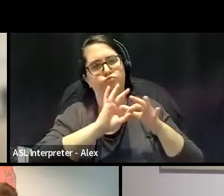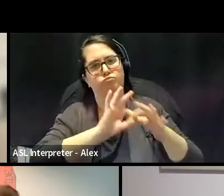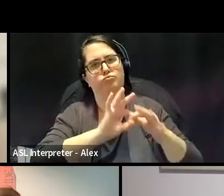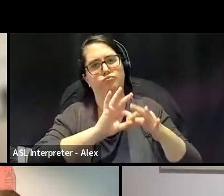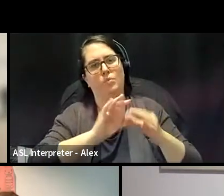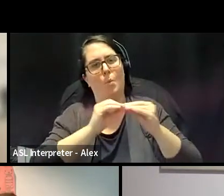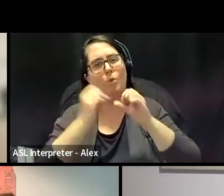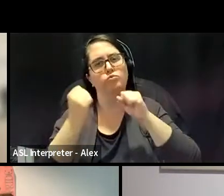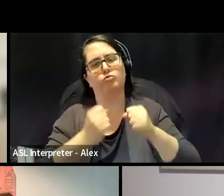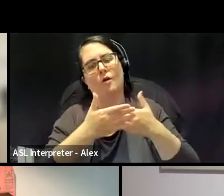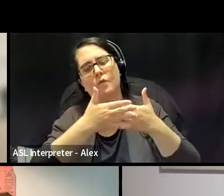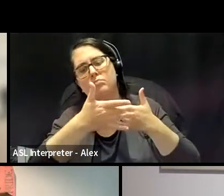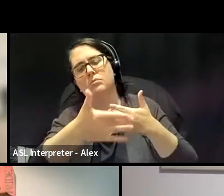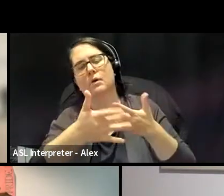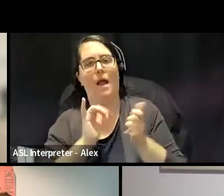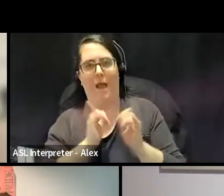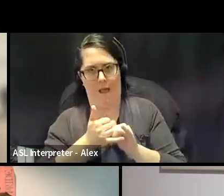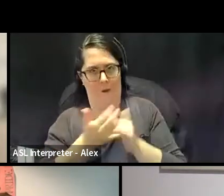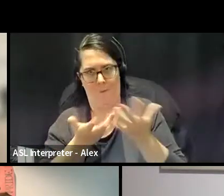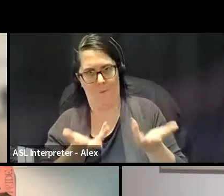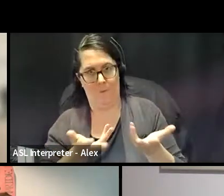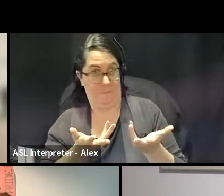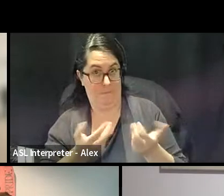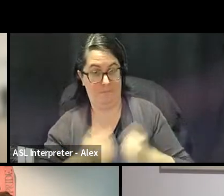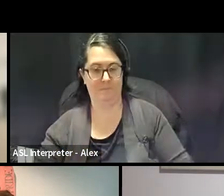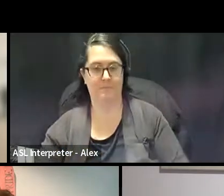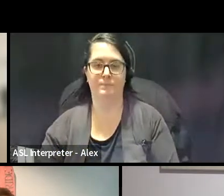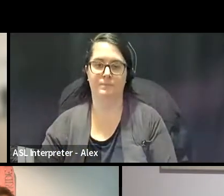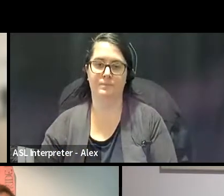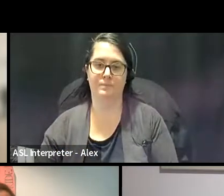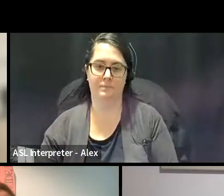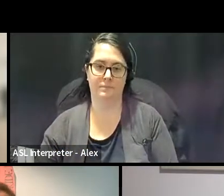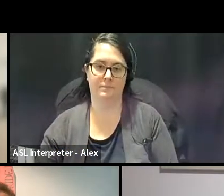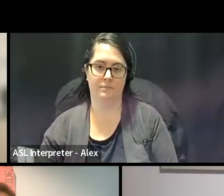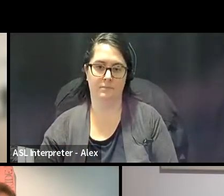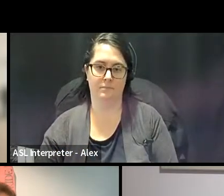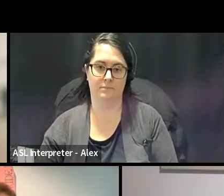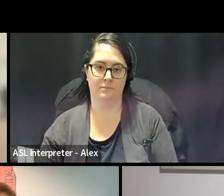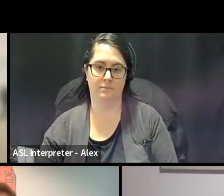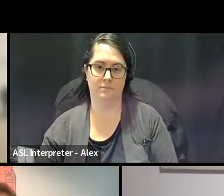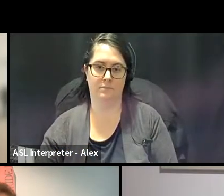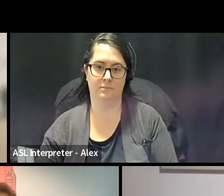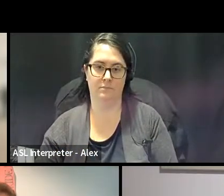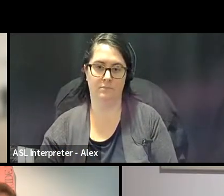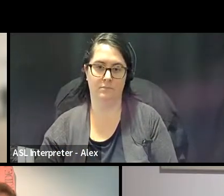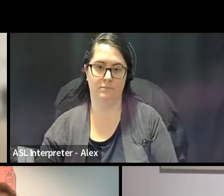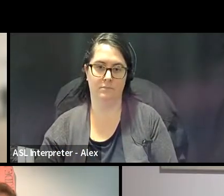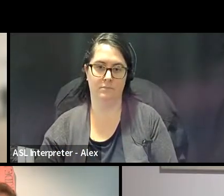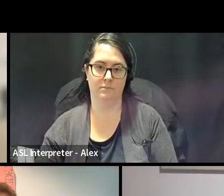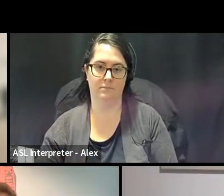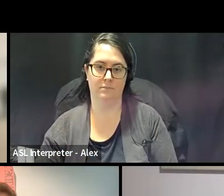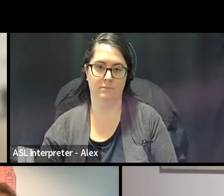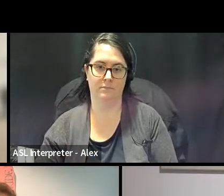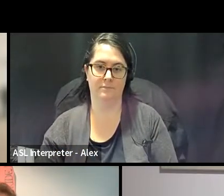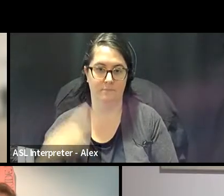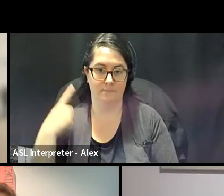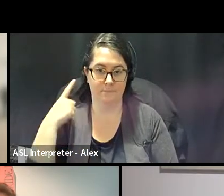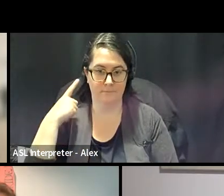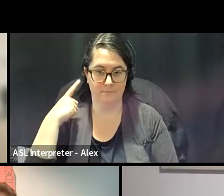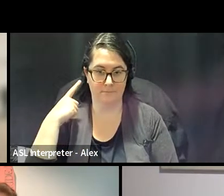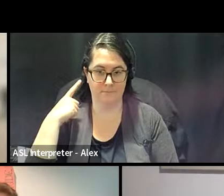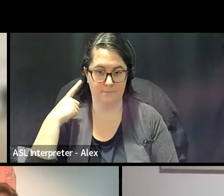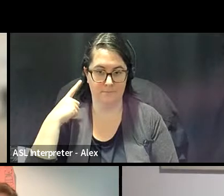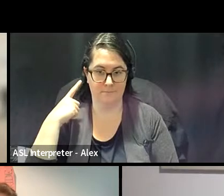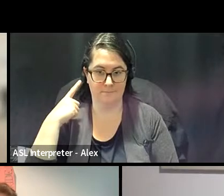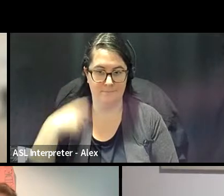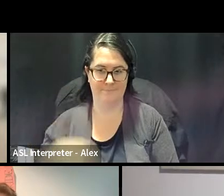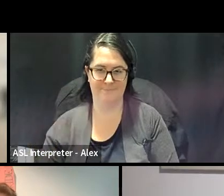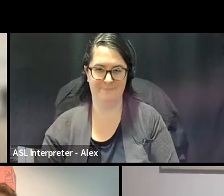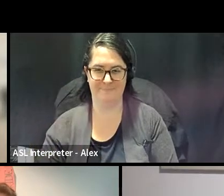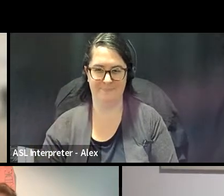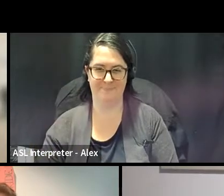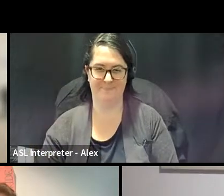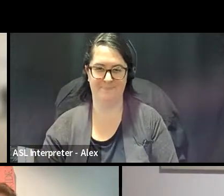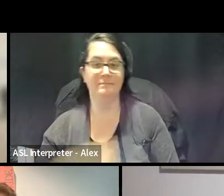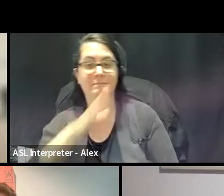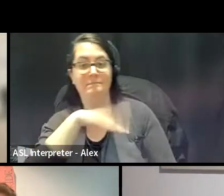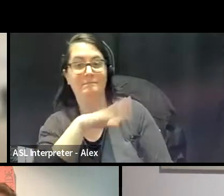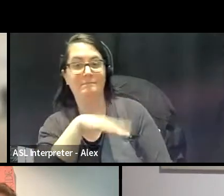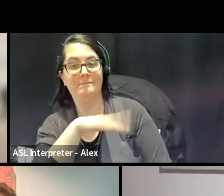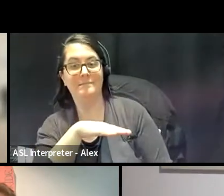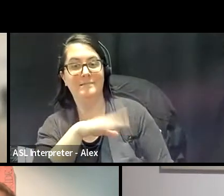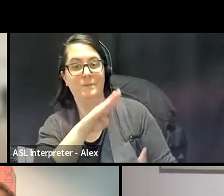sorry,